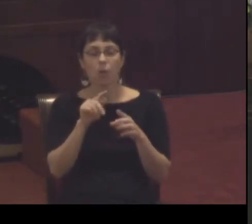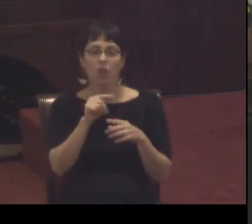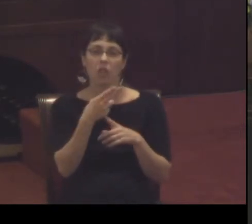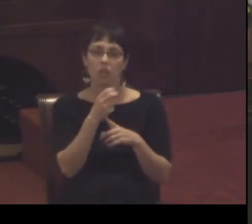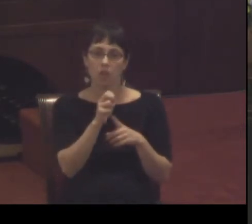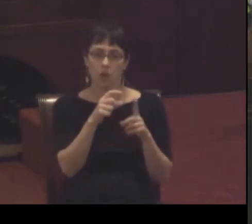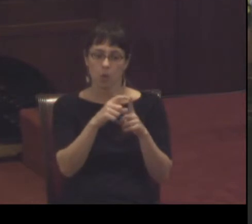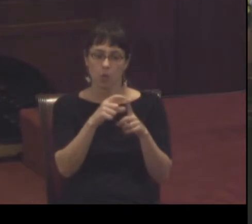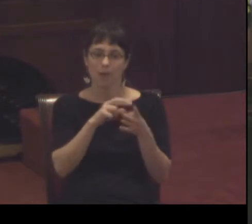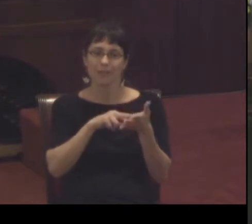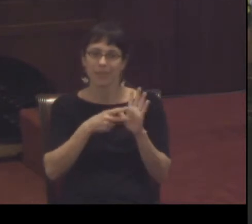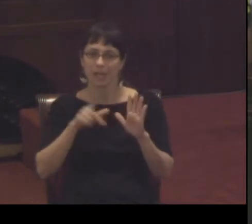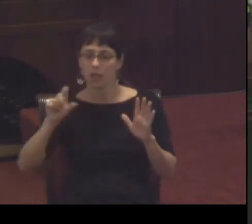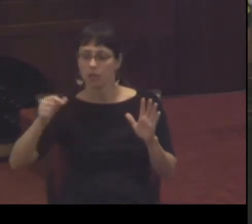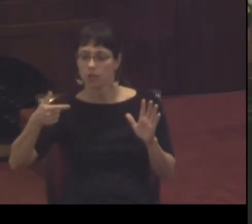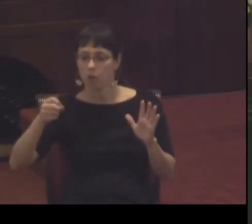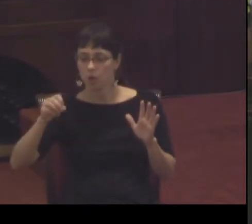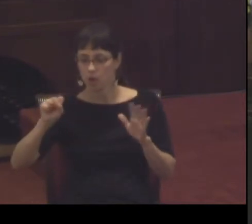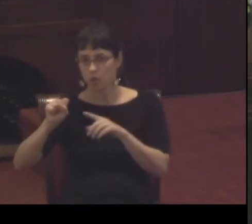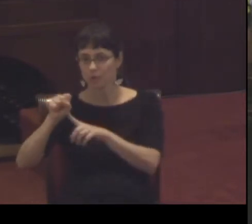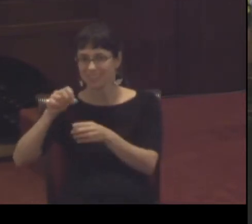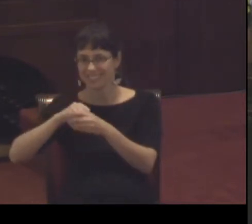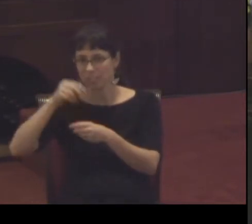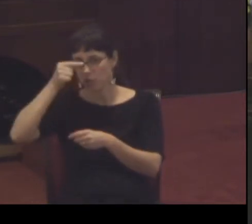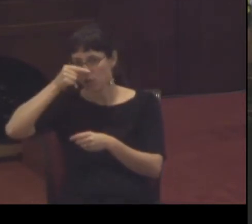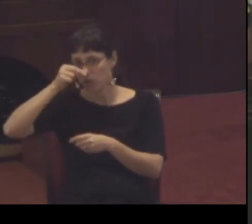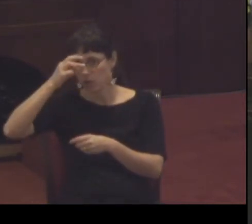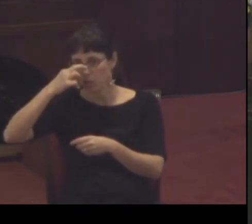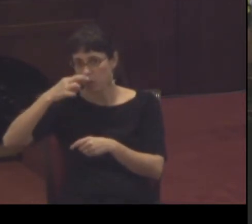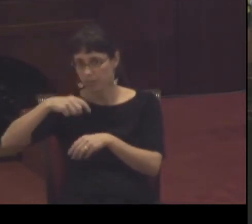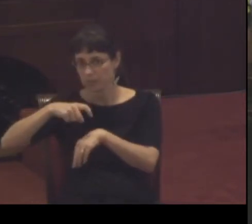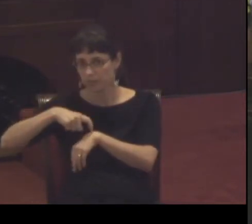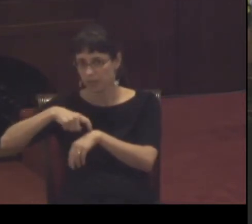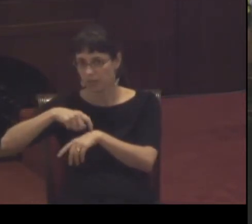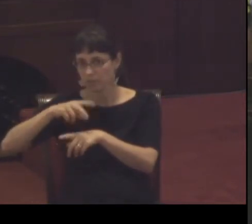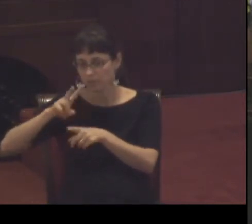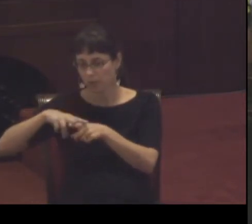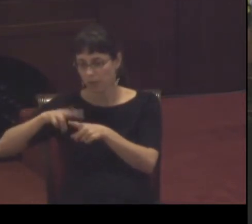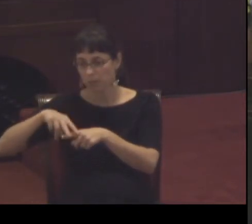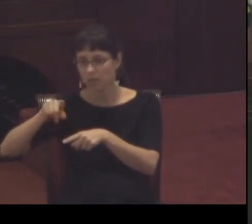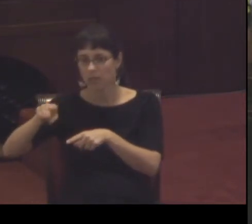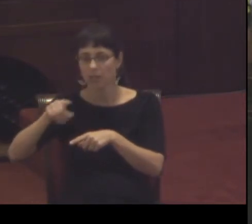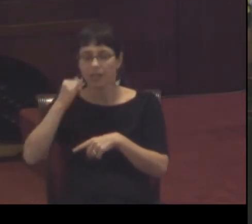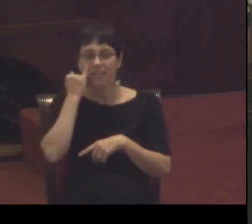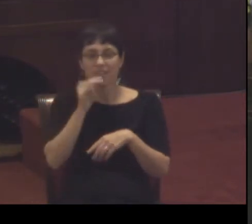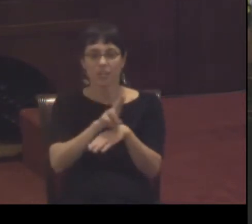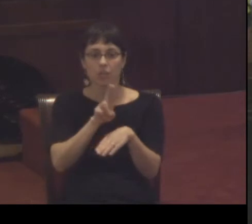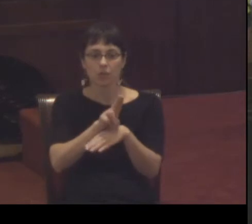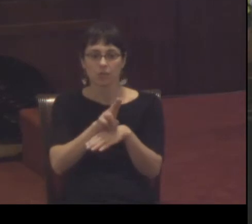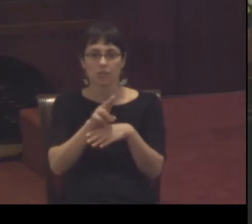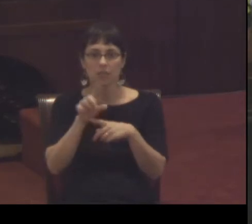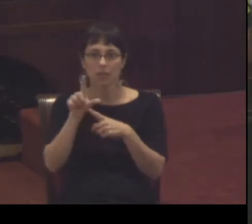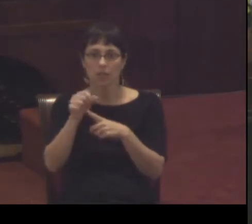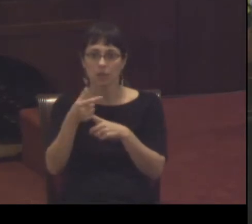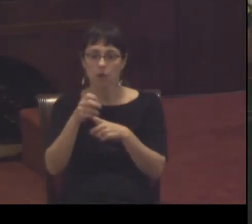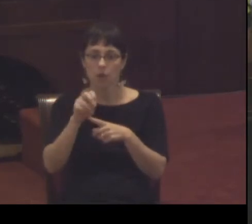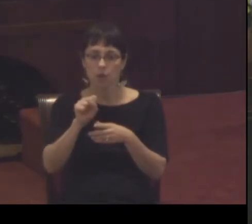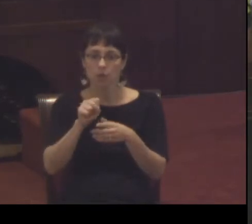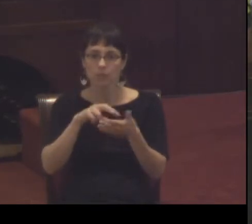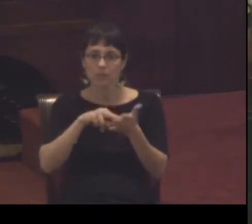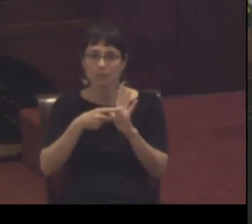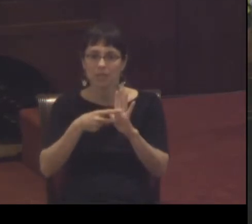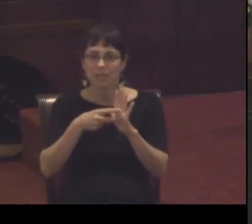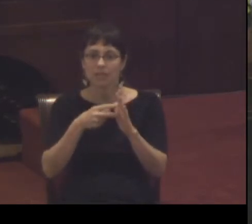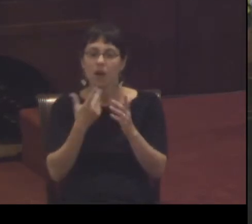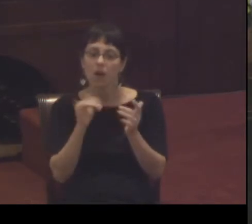that it tapped into the instinct for finding order that makes sense of the